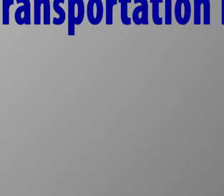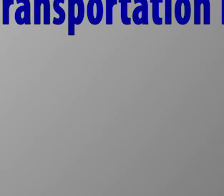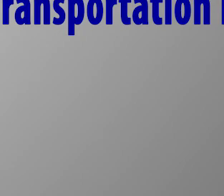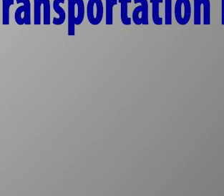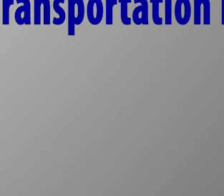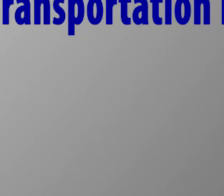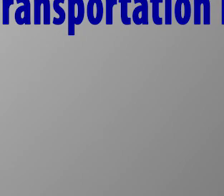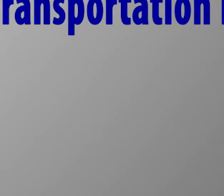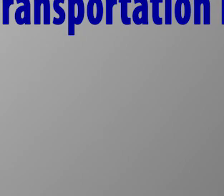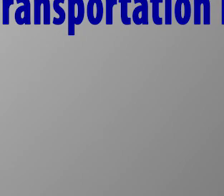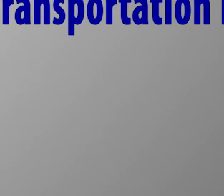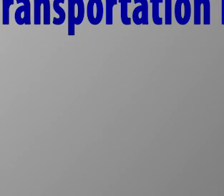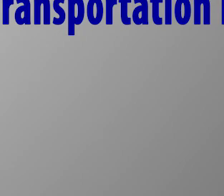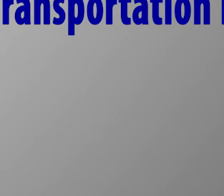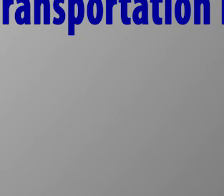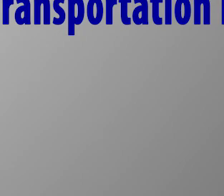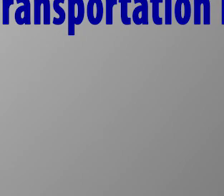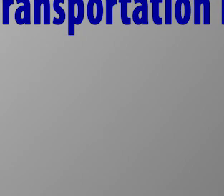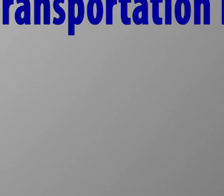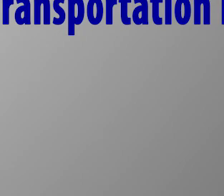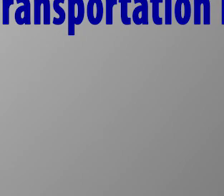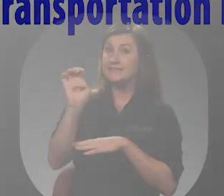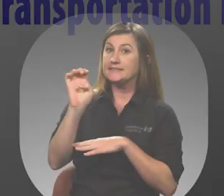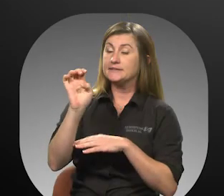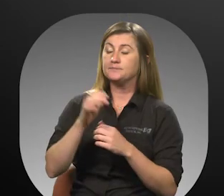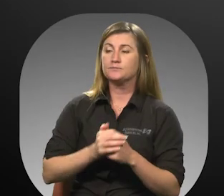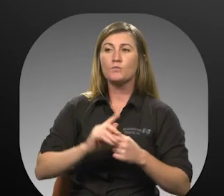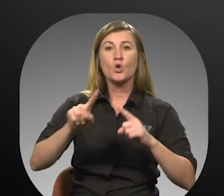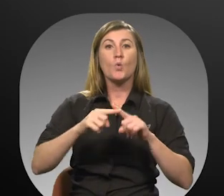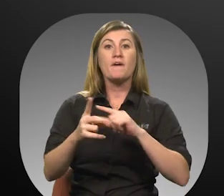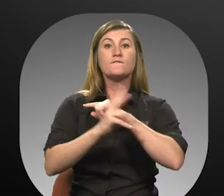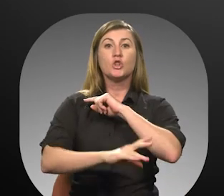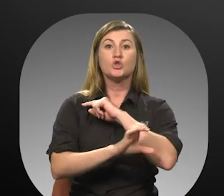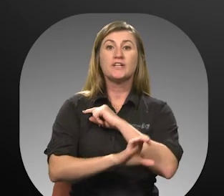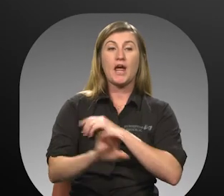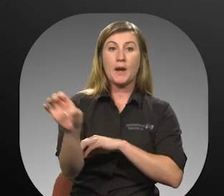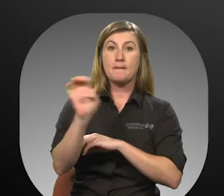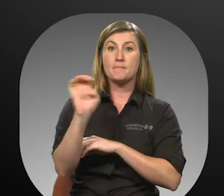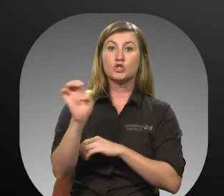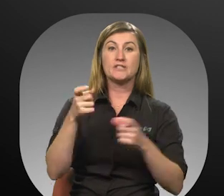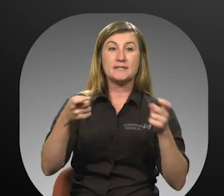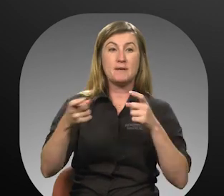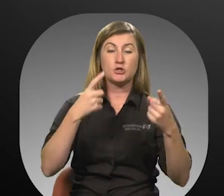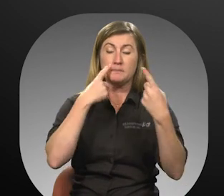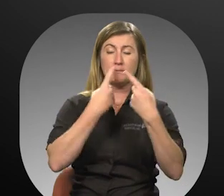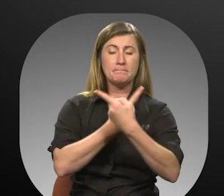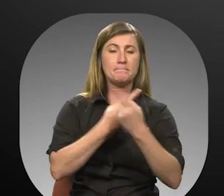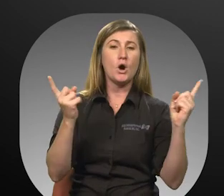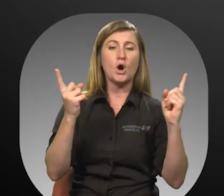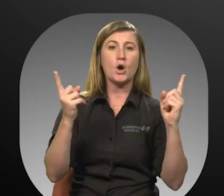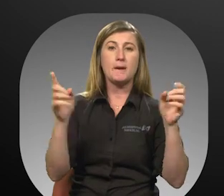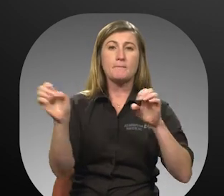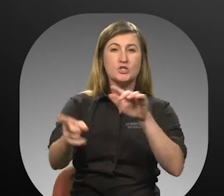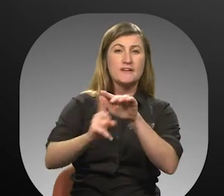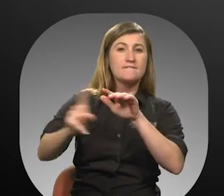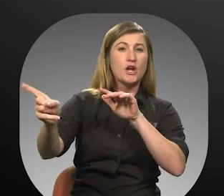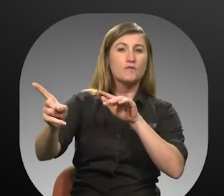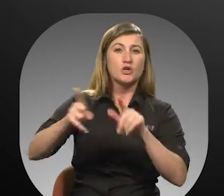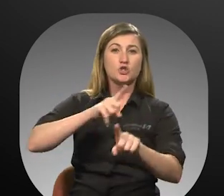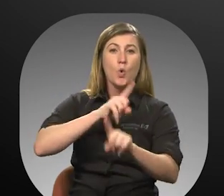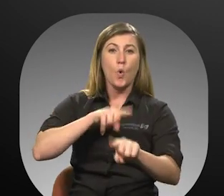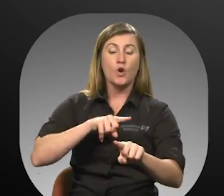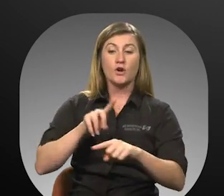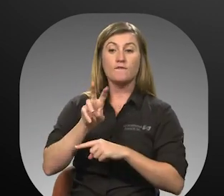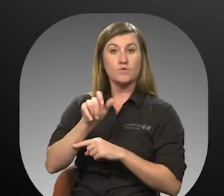21. during emergencies. 21. Volusia County Emergency Management declares an emergency evacuation order,